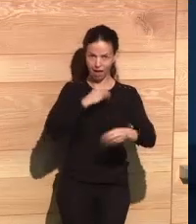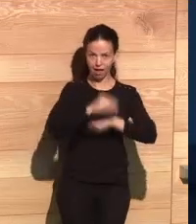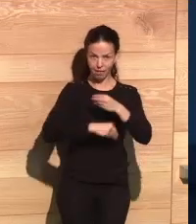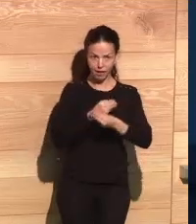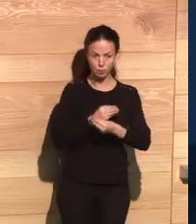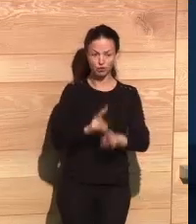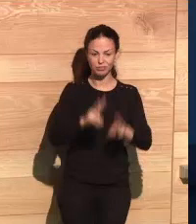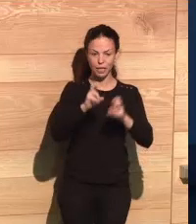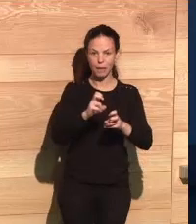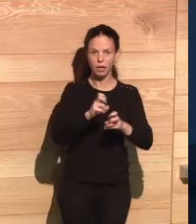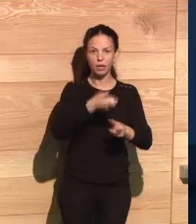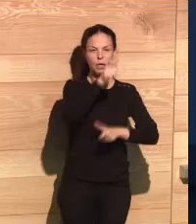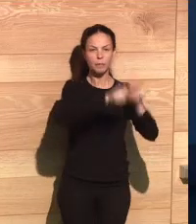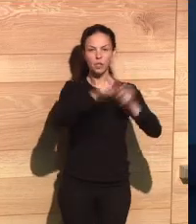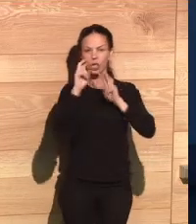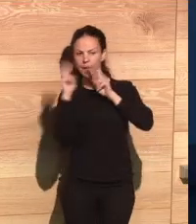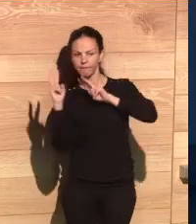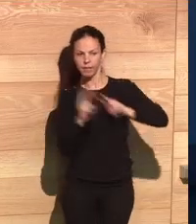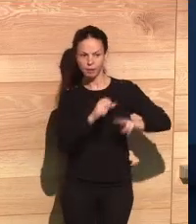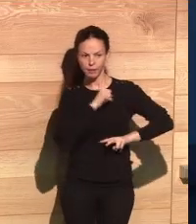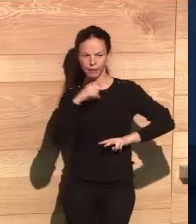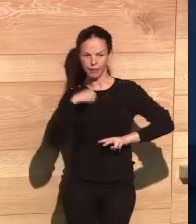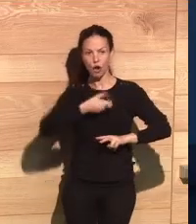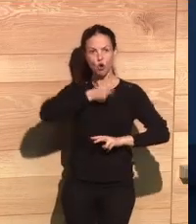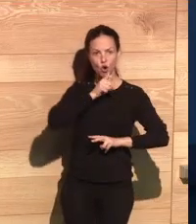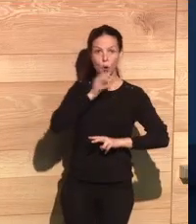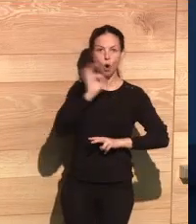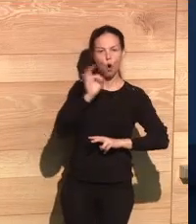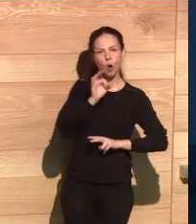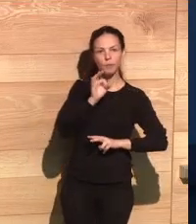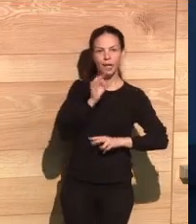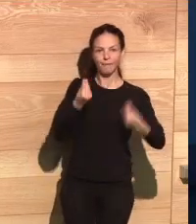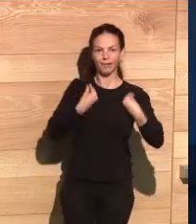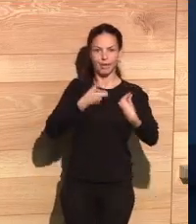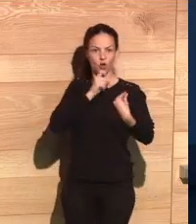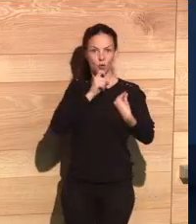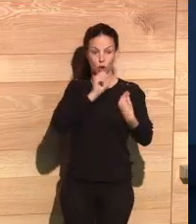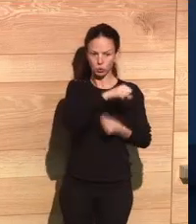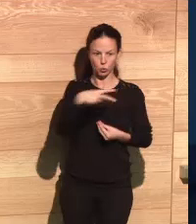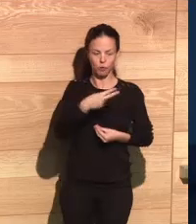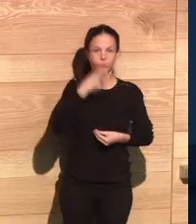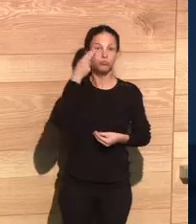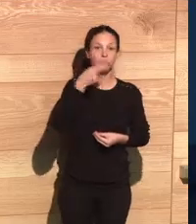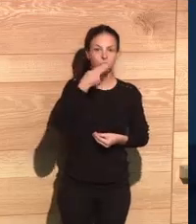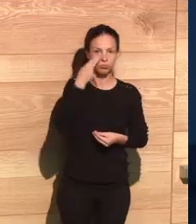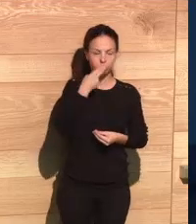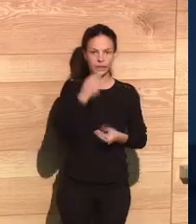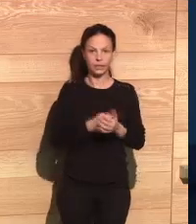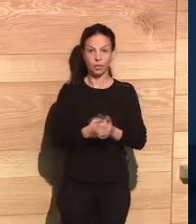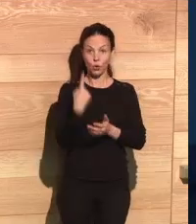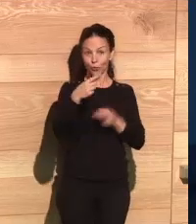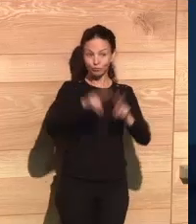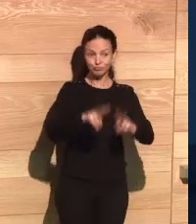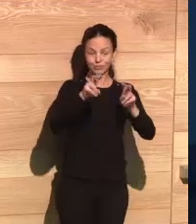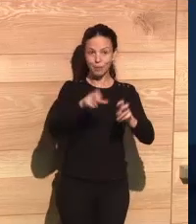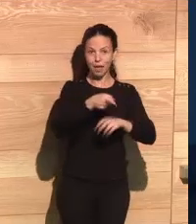about people's perception on privacy and the results were extremely